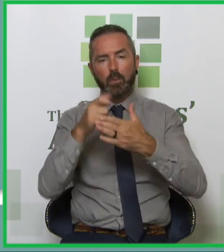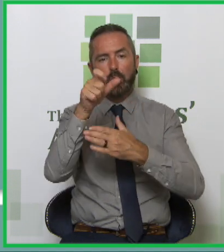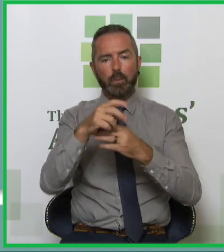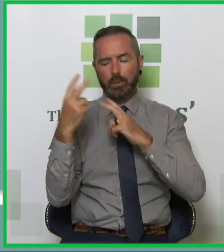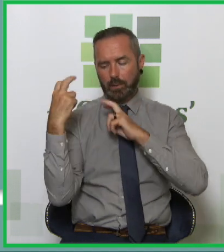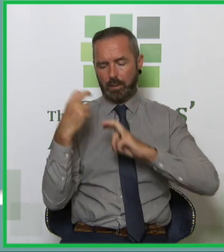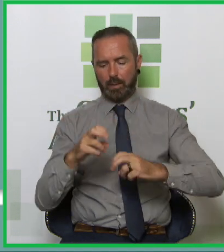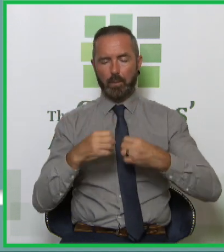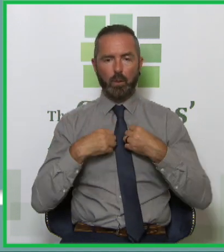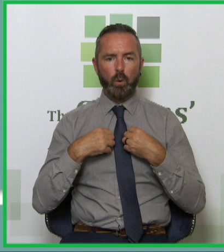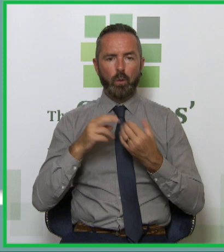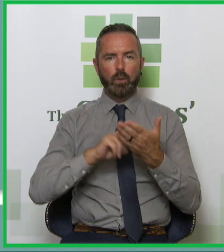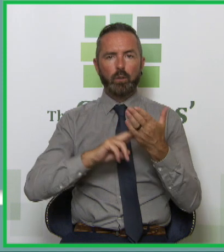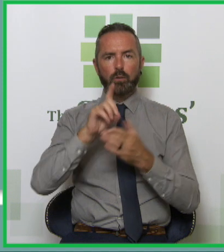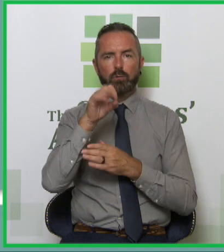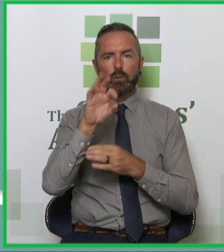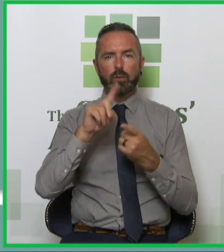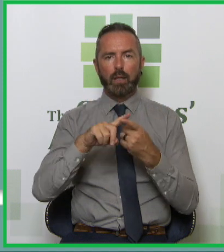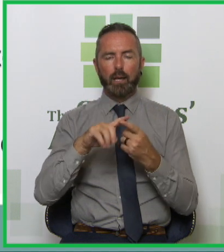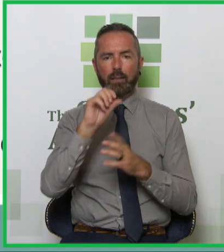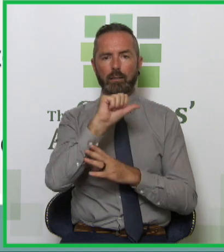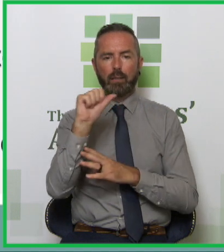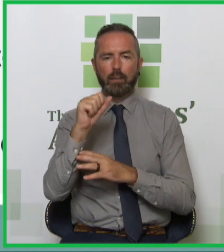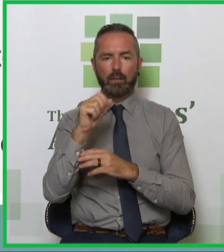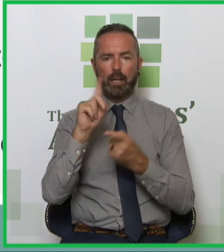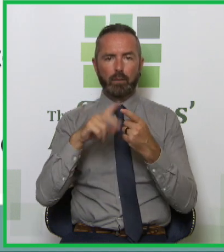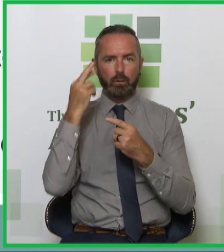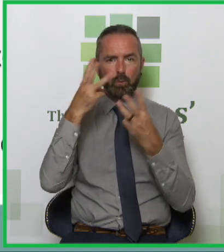their own drug use and their own reasons for change.